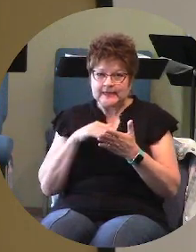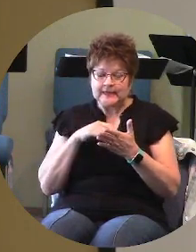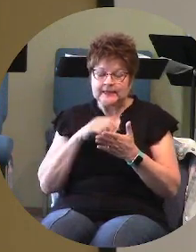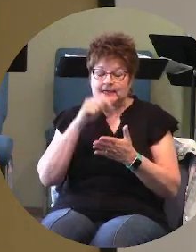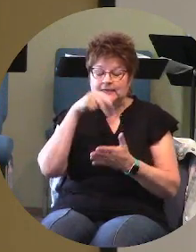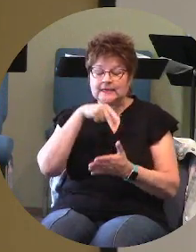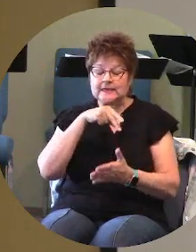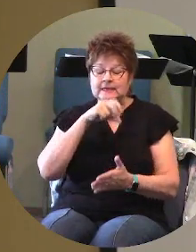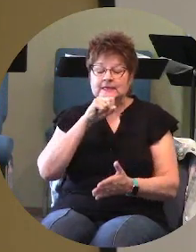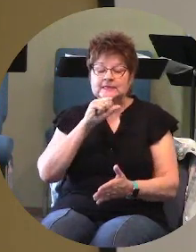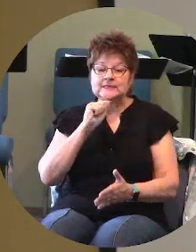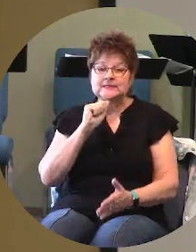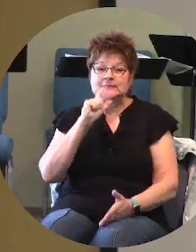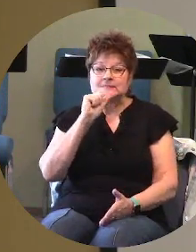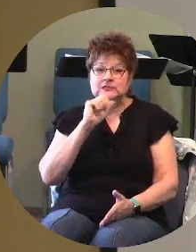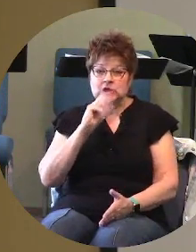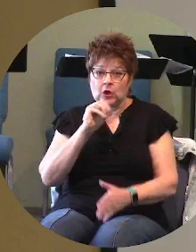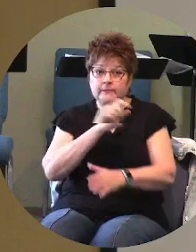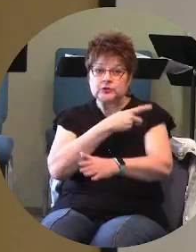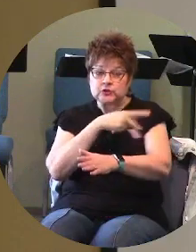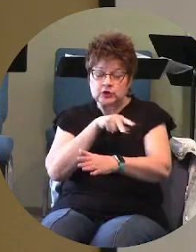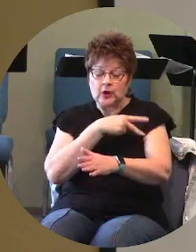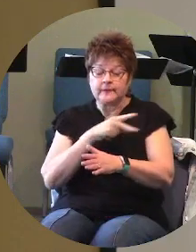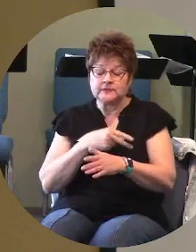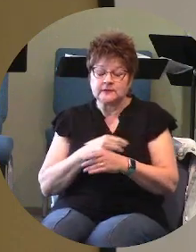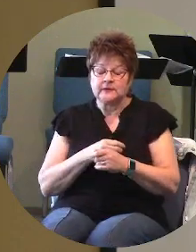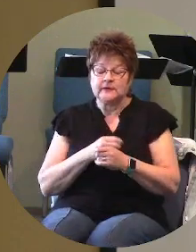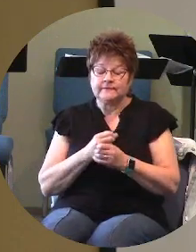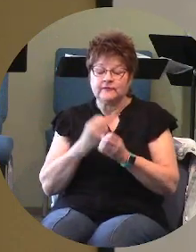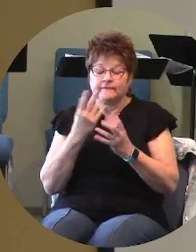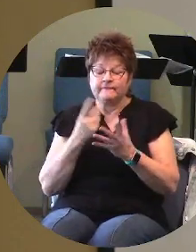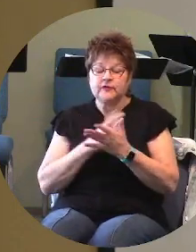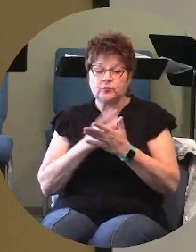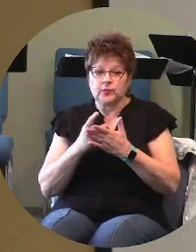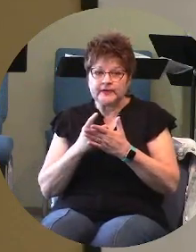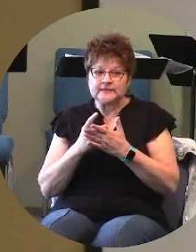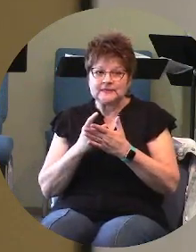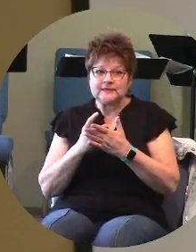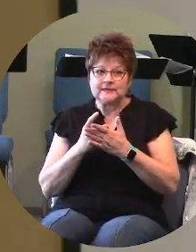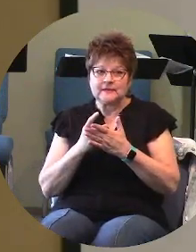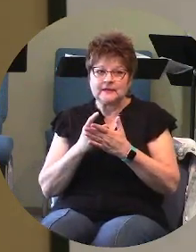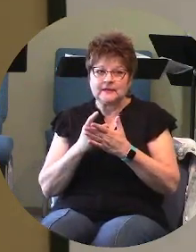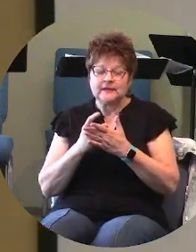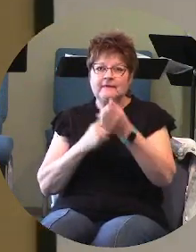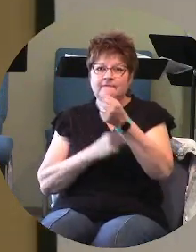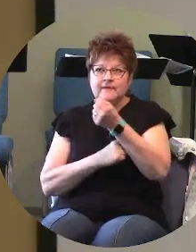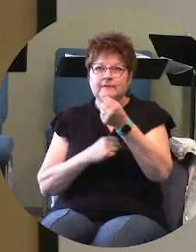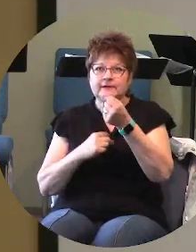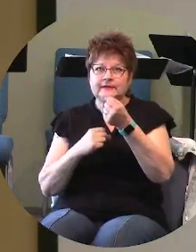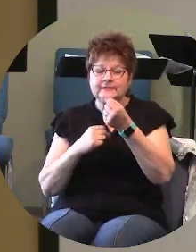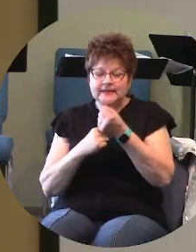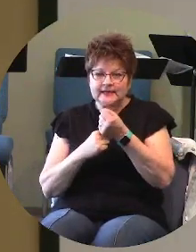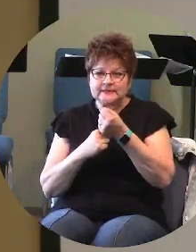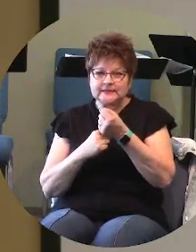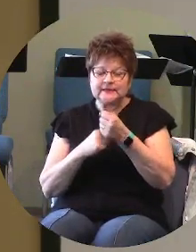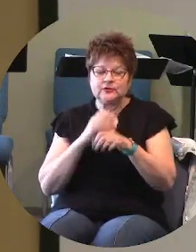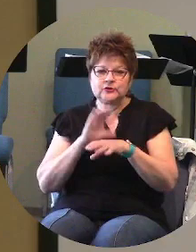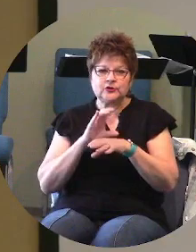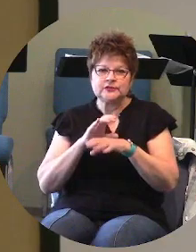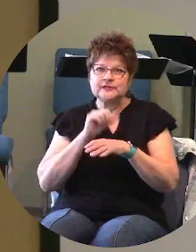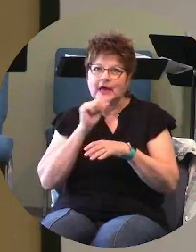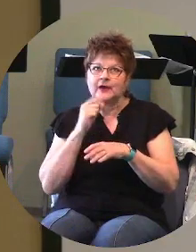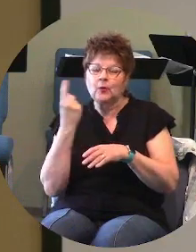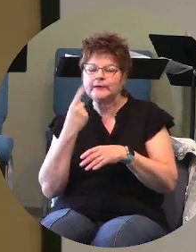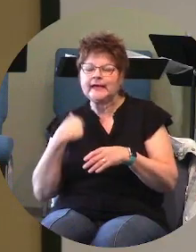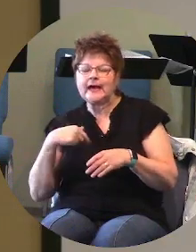weeks i think foundationally the church is is the church not us not just the church